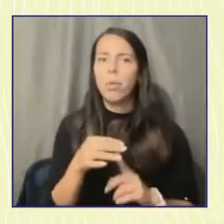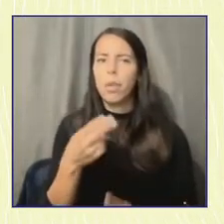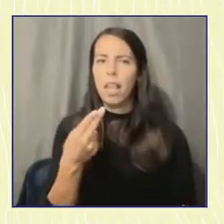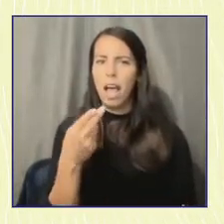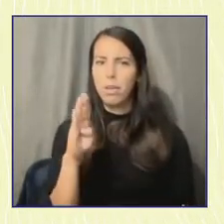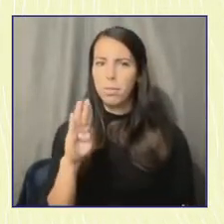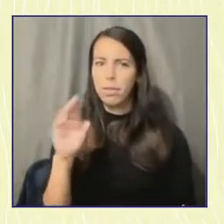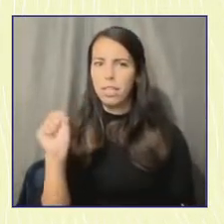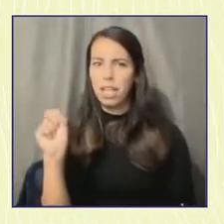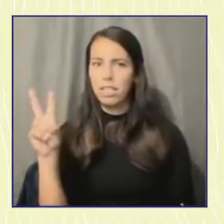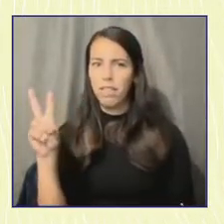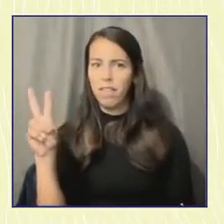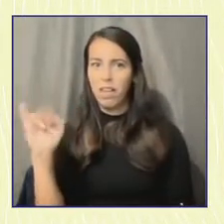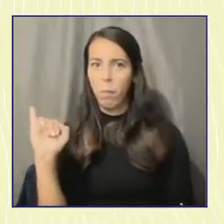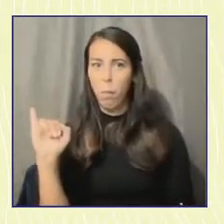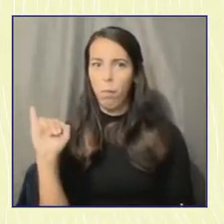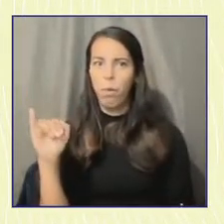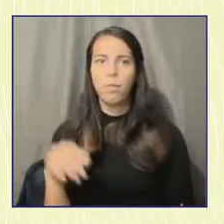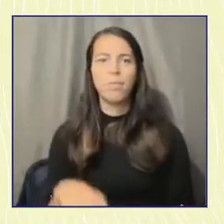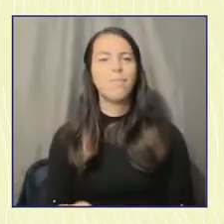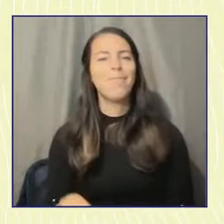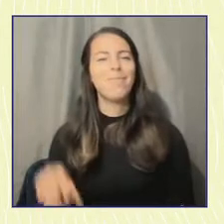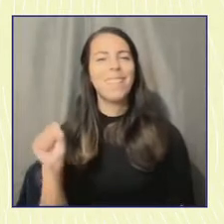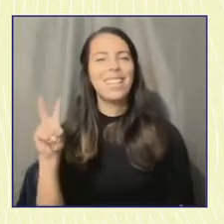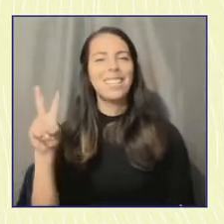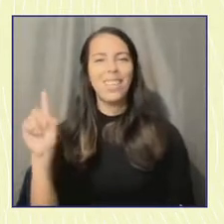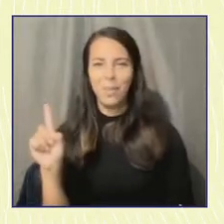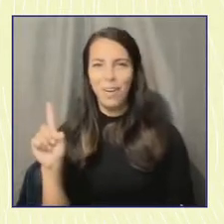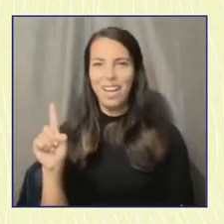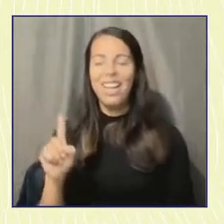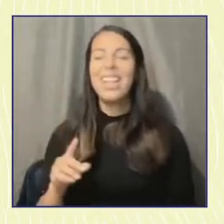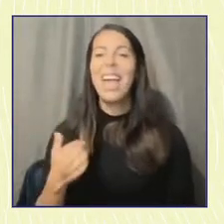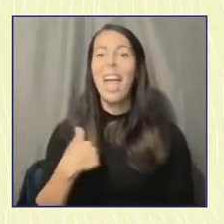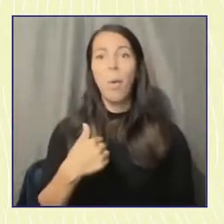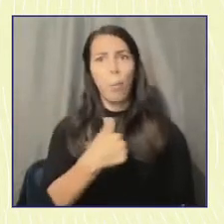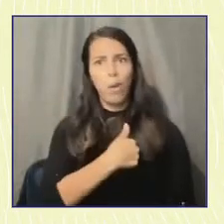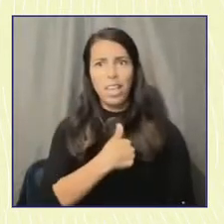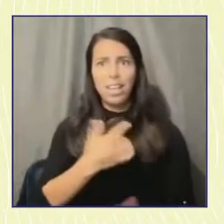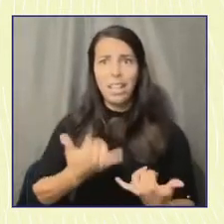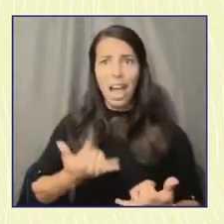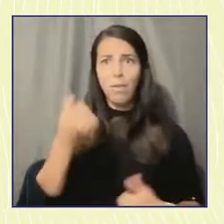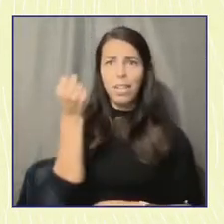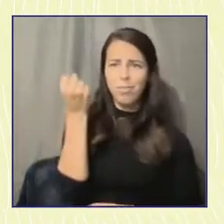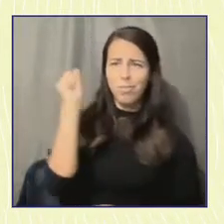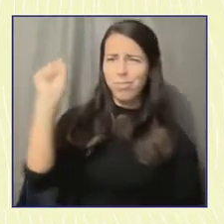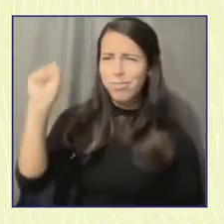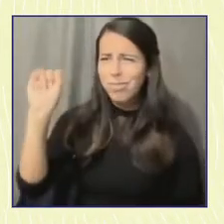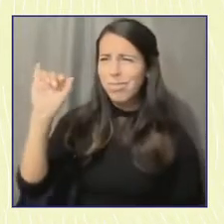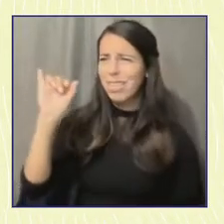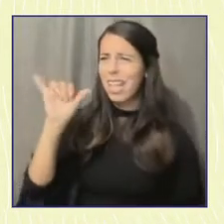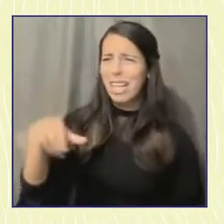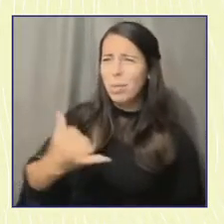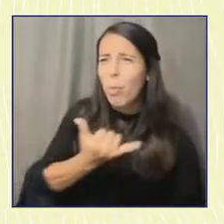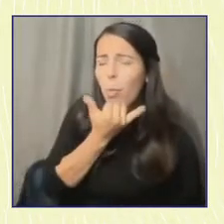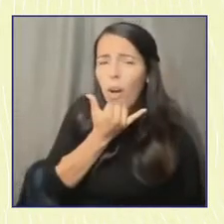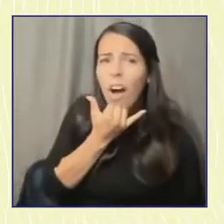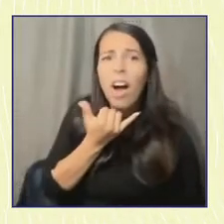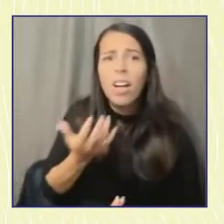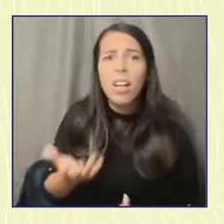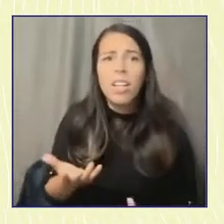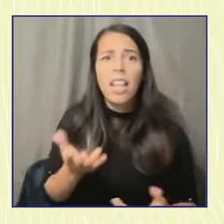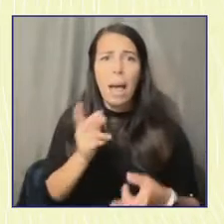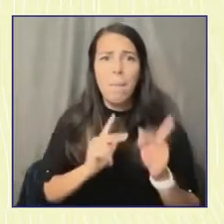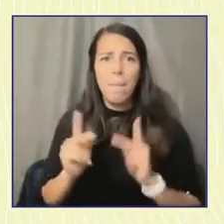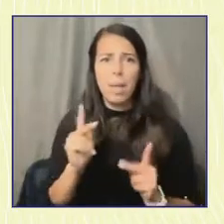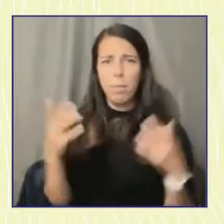And we were able to push back on that kind of rhetoric. Right. We were able to push back on that narrative that people don't want